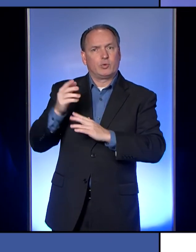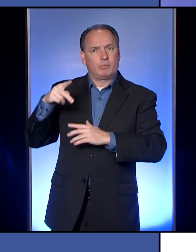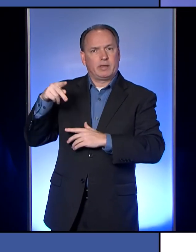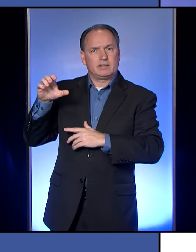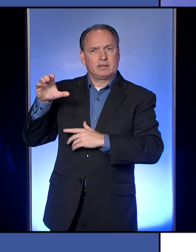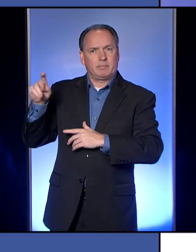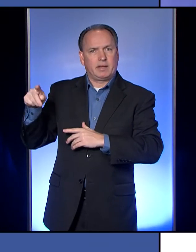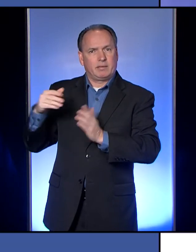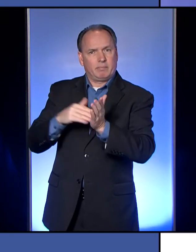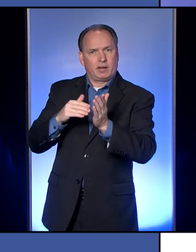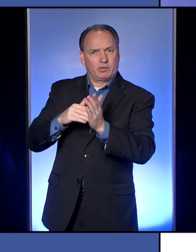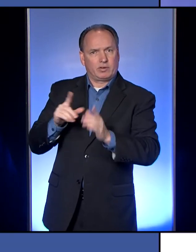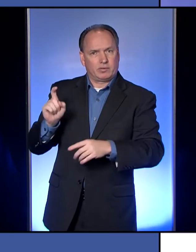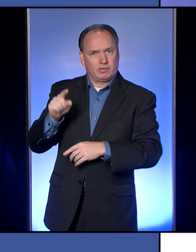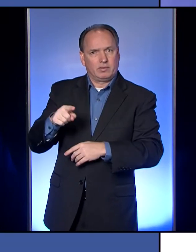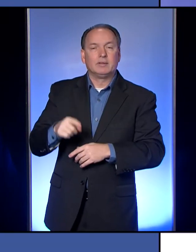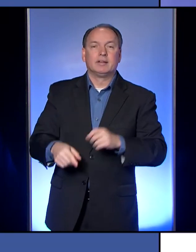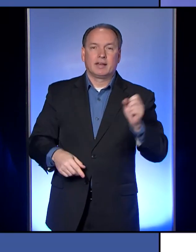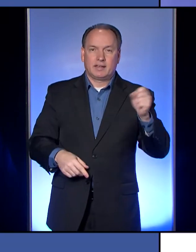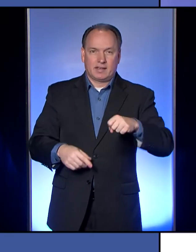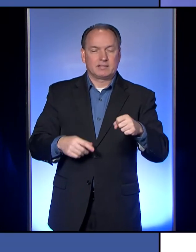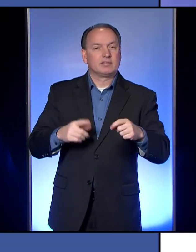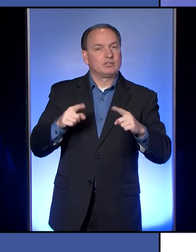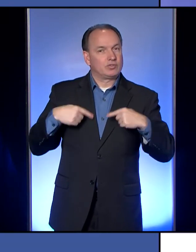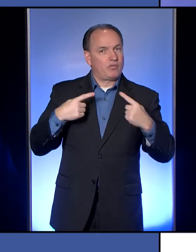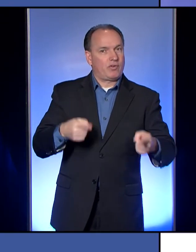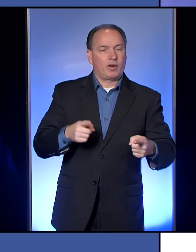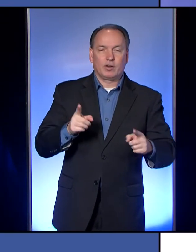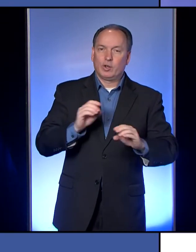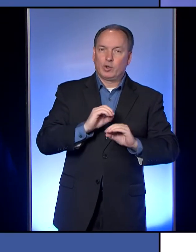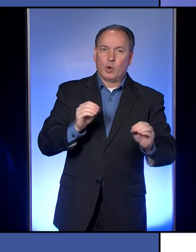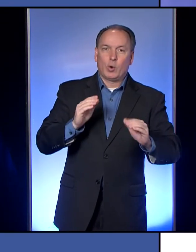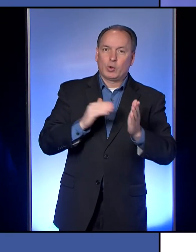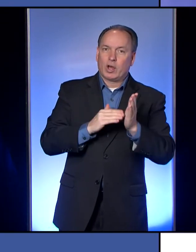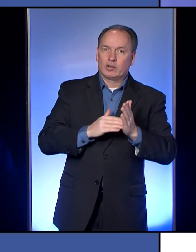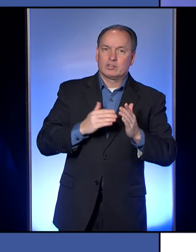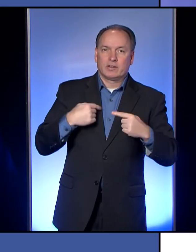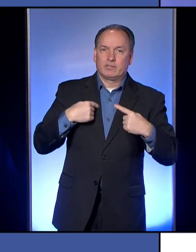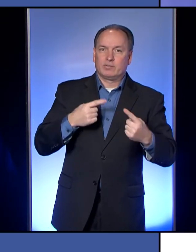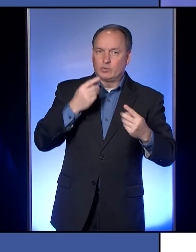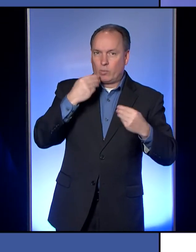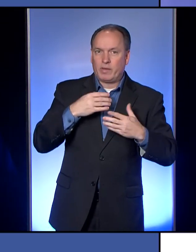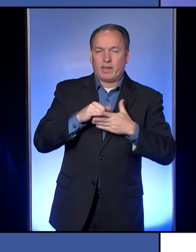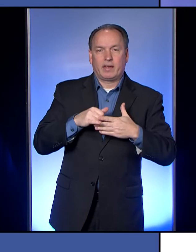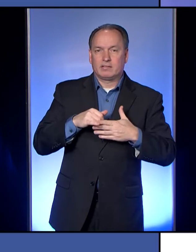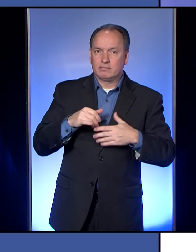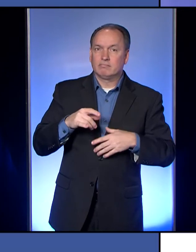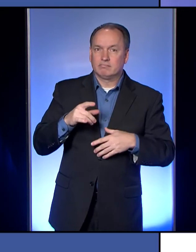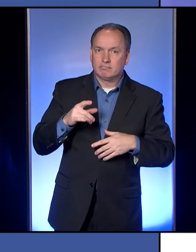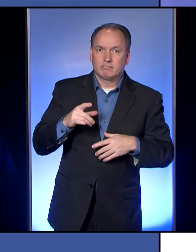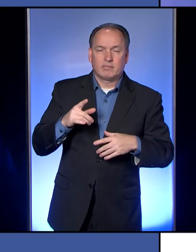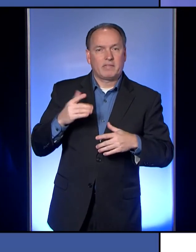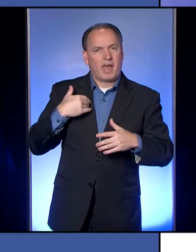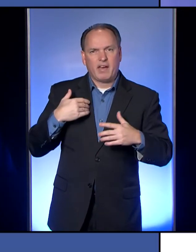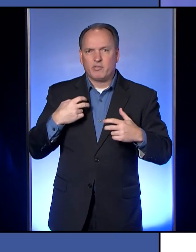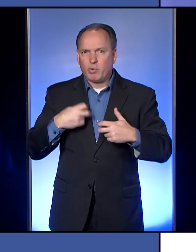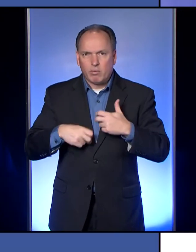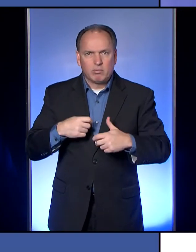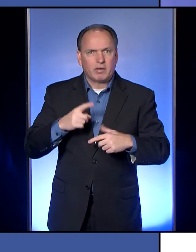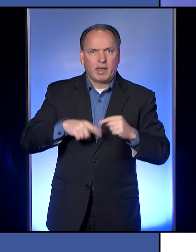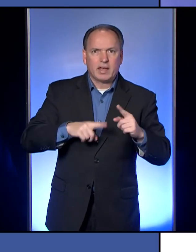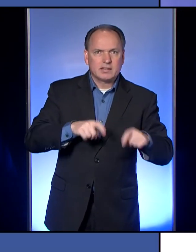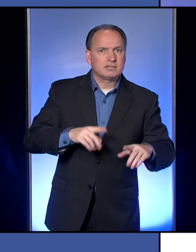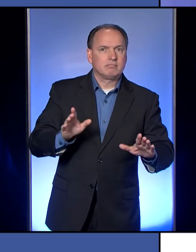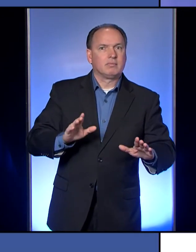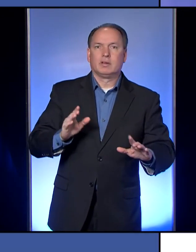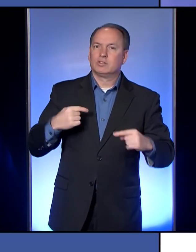if they are symptomatic. So I have been told by all of those doing the testing. And of course, they were even on with us here a couple days ago. They